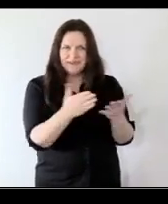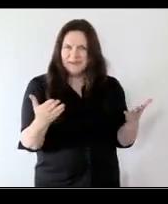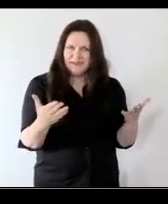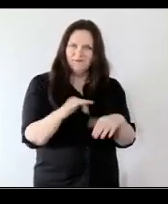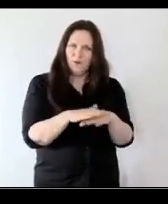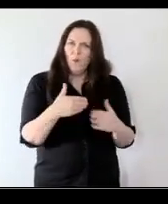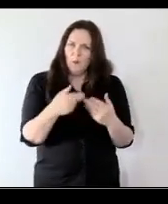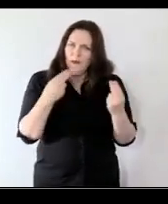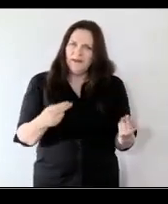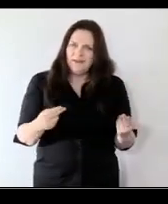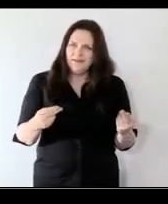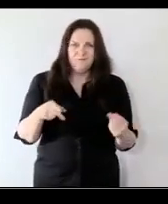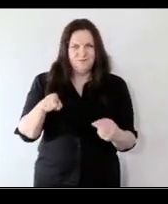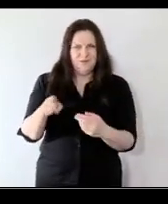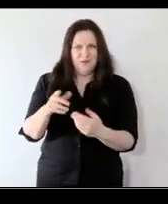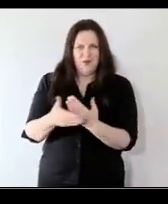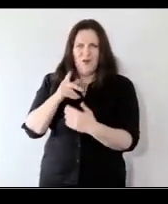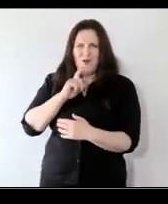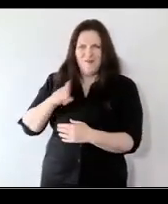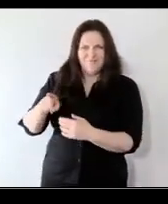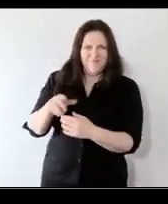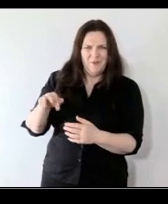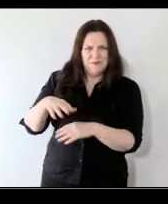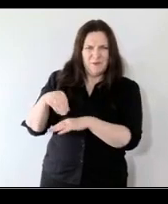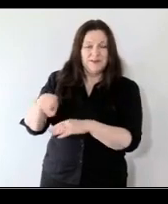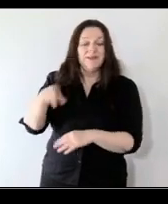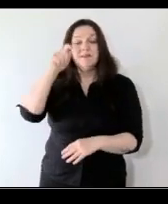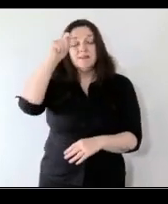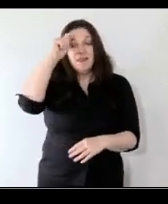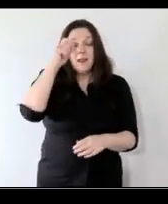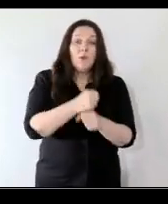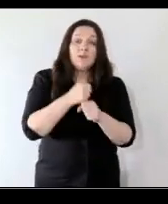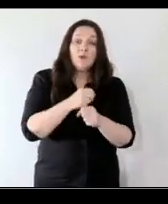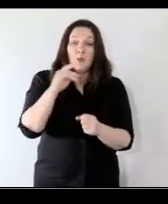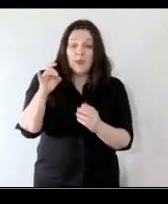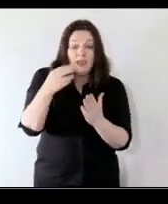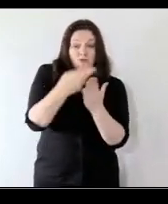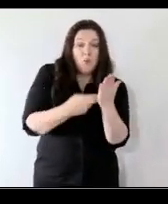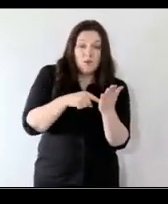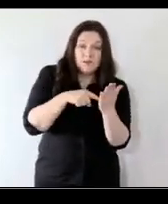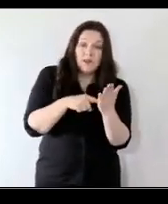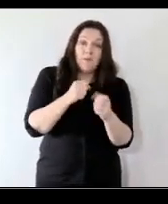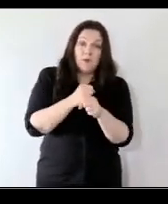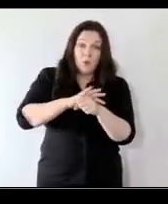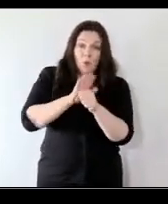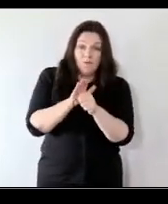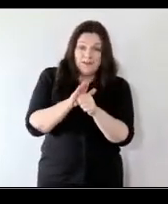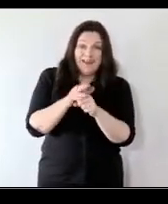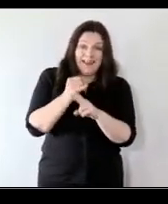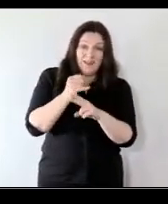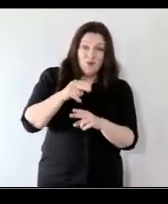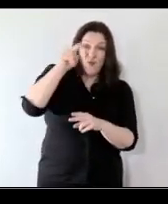for the change we need i was thinking in the uk the other day because i'm working on a report about the impact of covid on children in the north